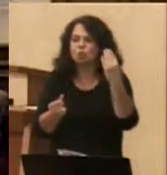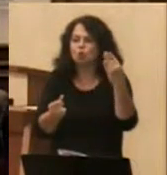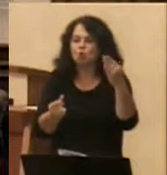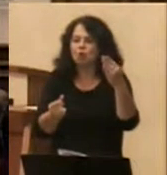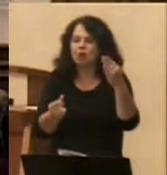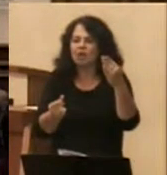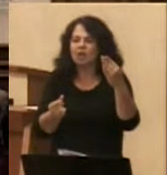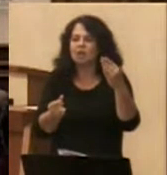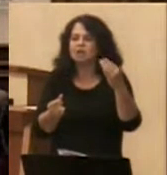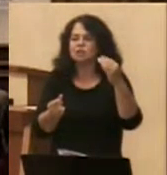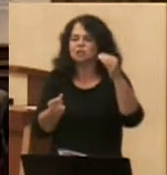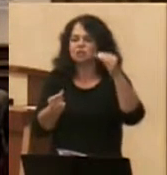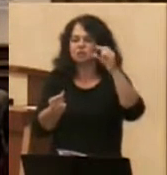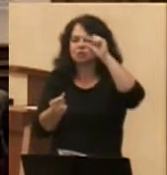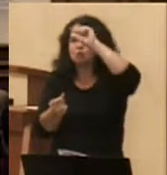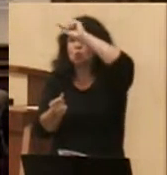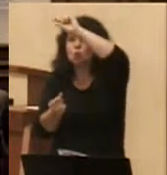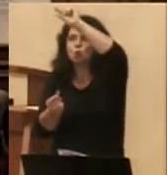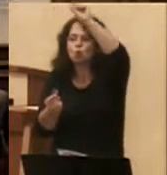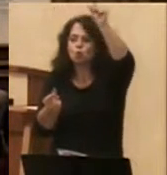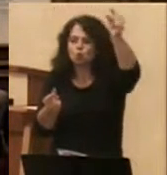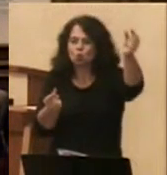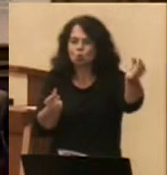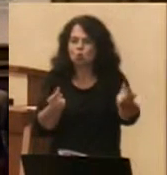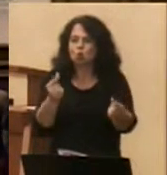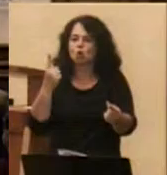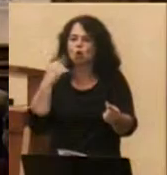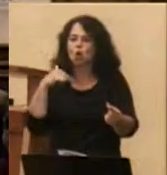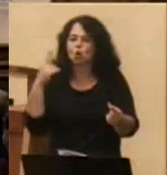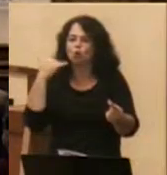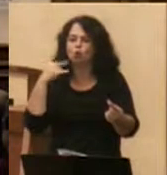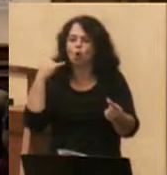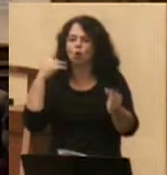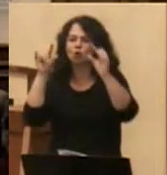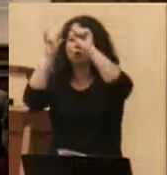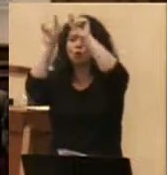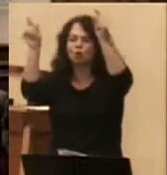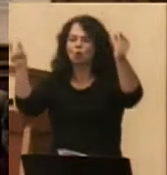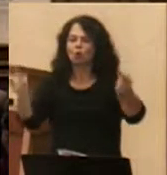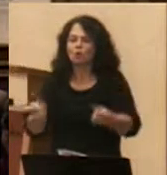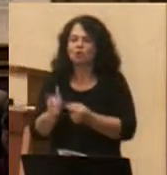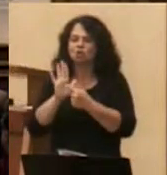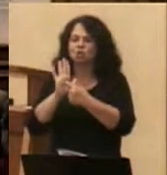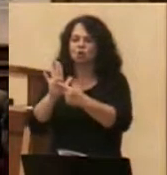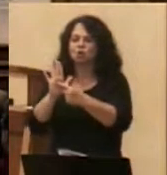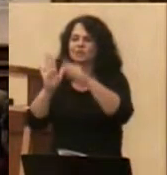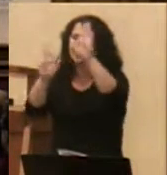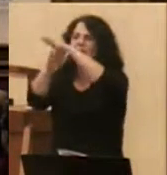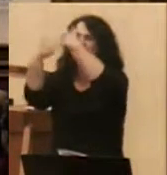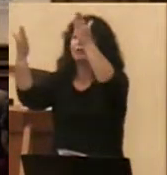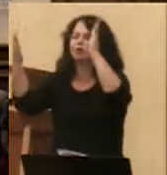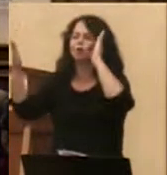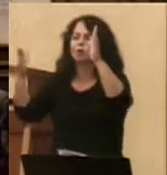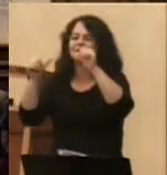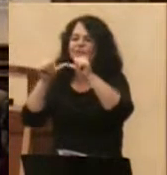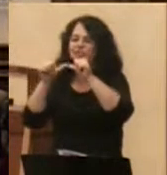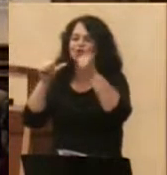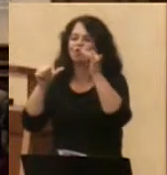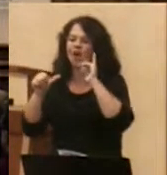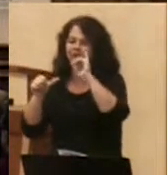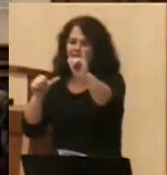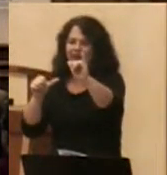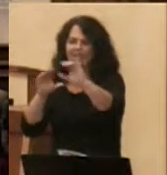symbolizing that such blessedness in heaven lasts forever and has no end.